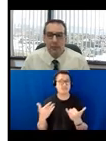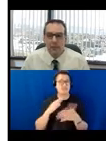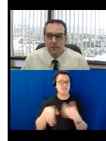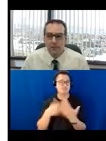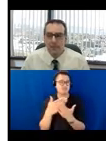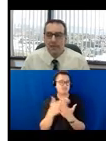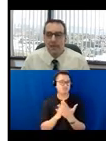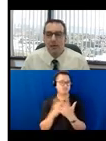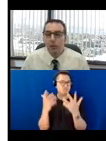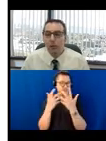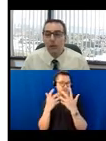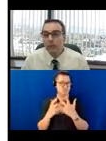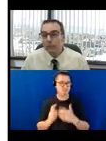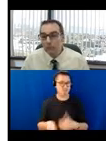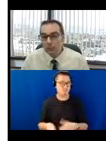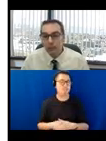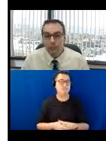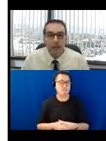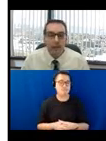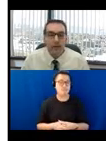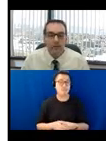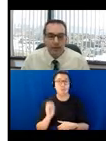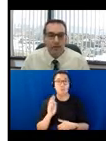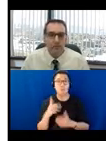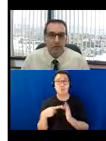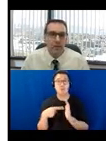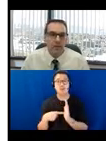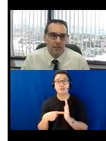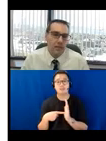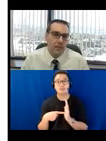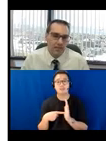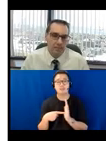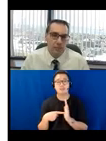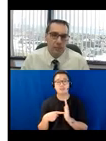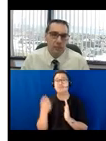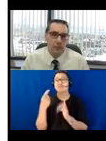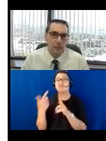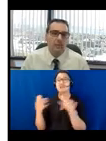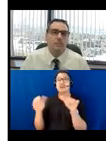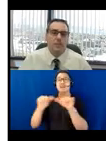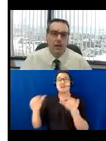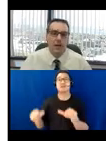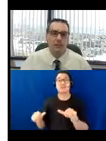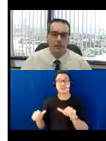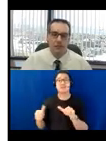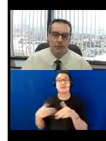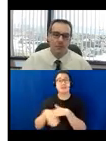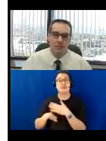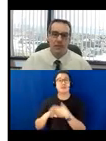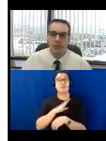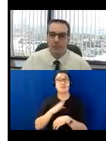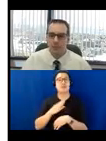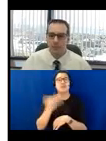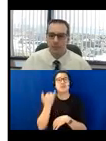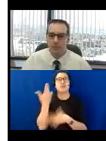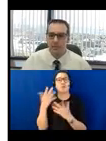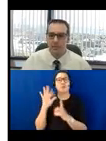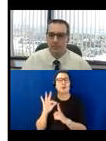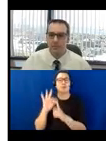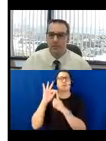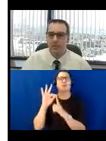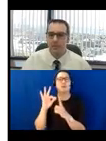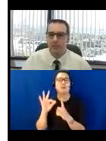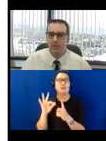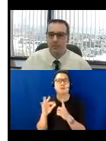as we discussed, or, or a variance from the architectural access board would need to be sought if there's some extenuating circumstance.